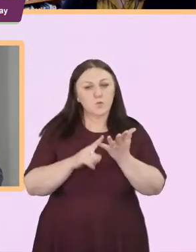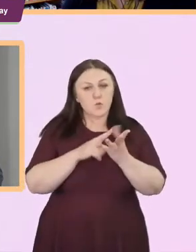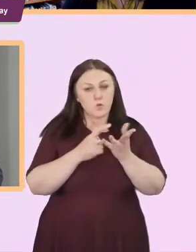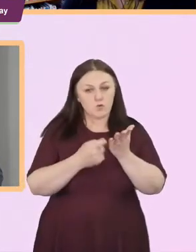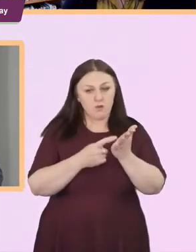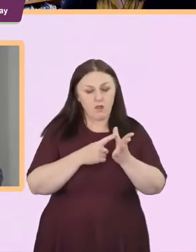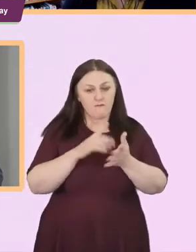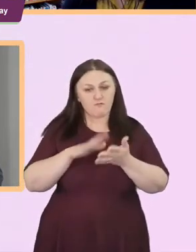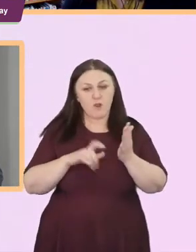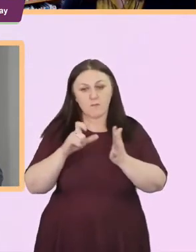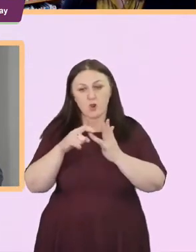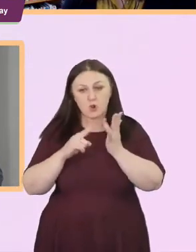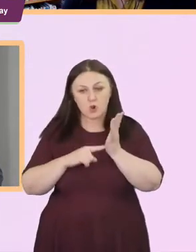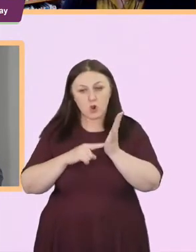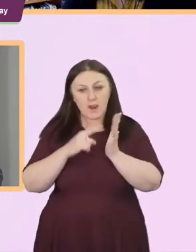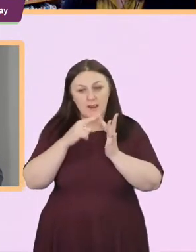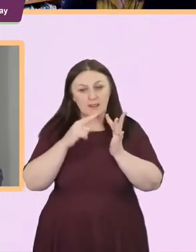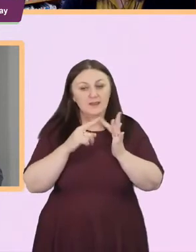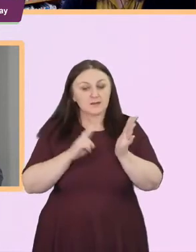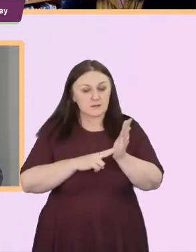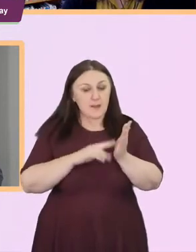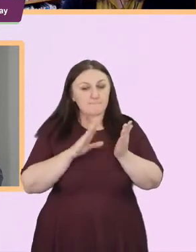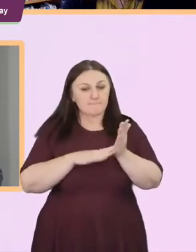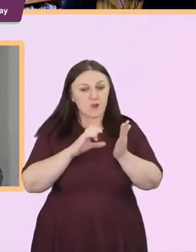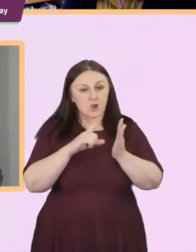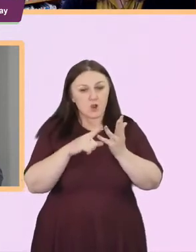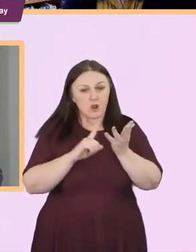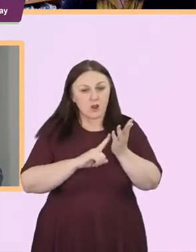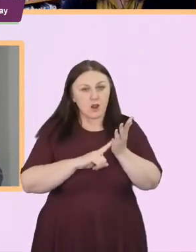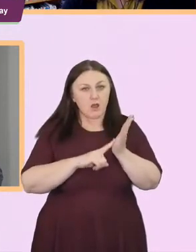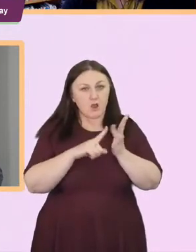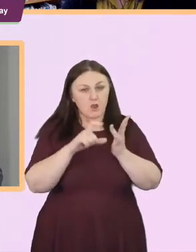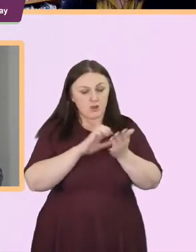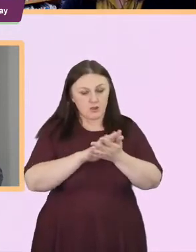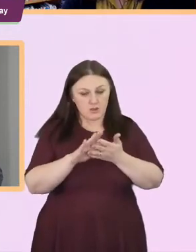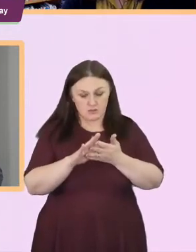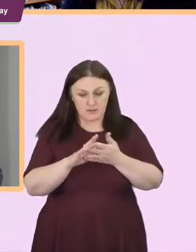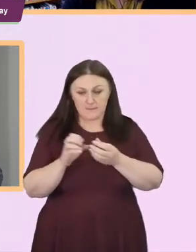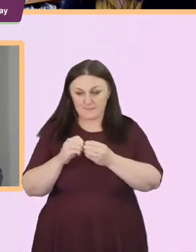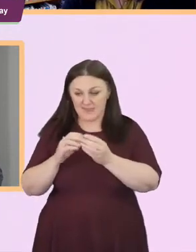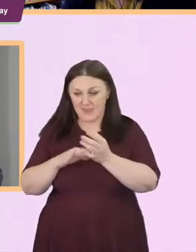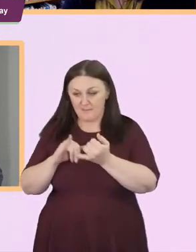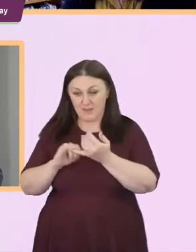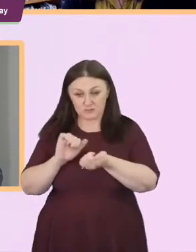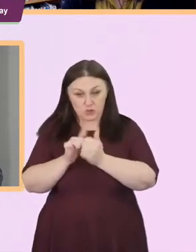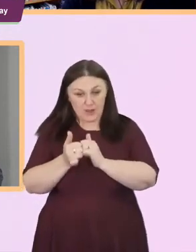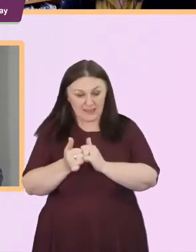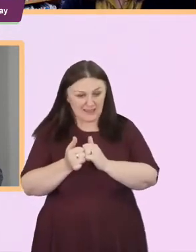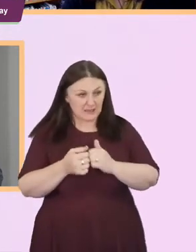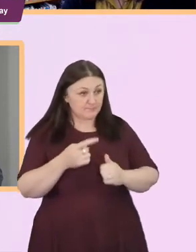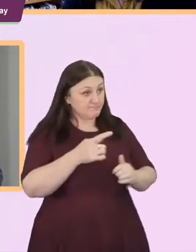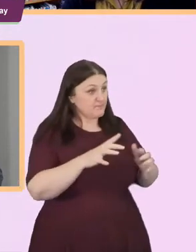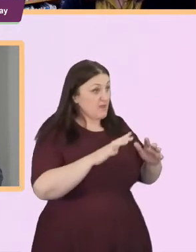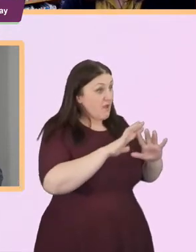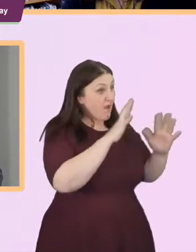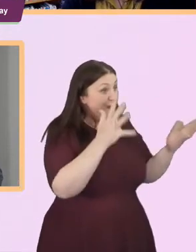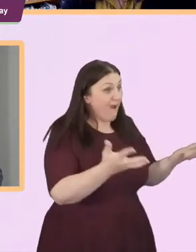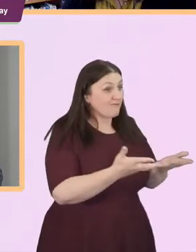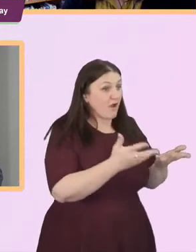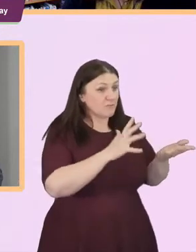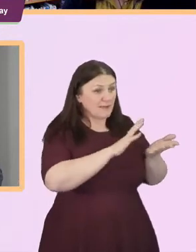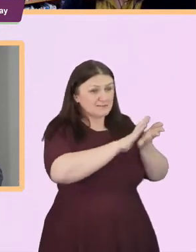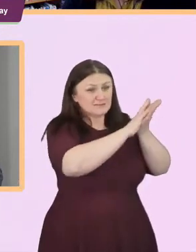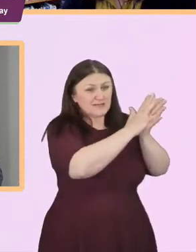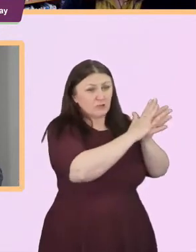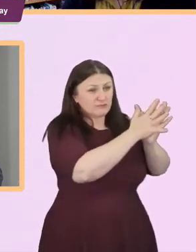um and his question is this how much environmental degradation is due